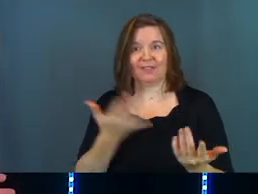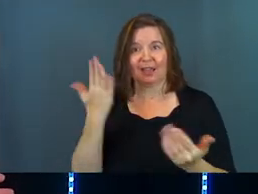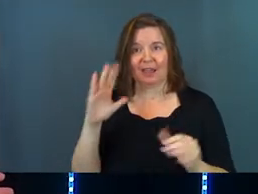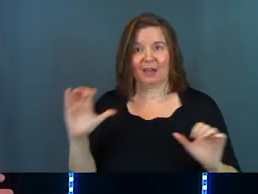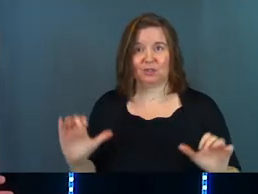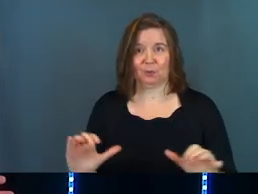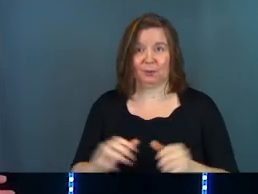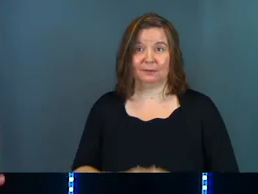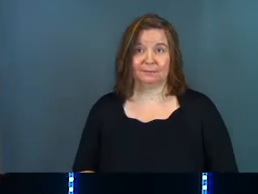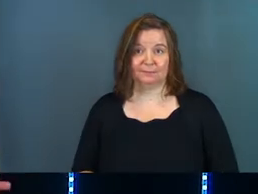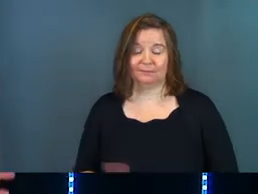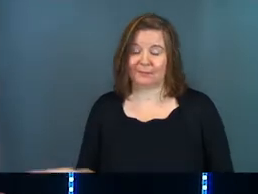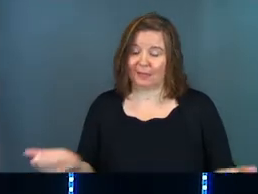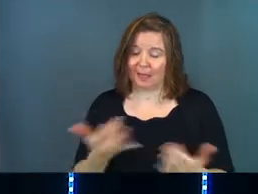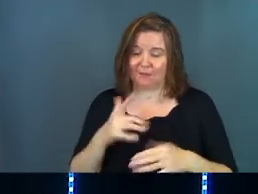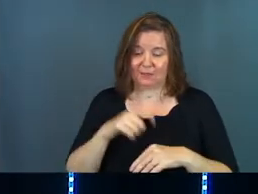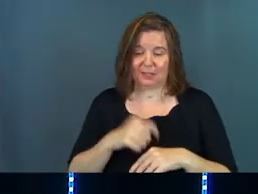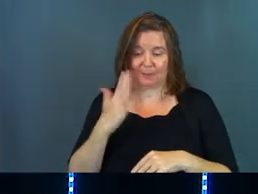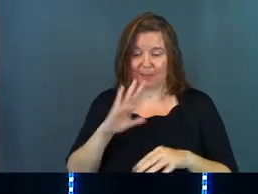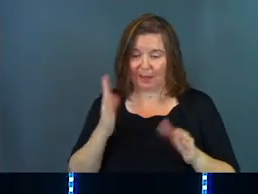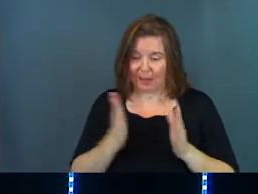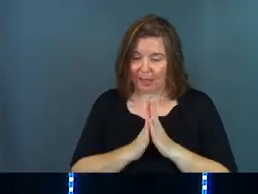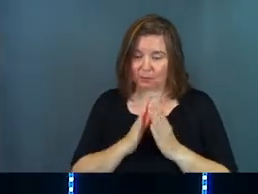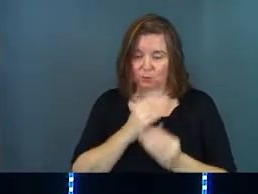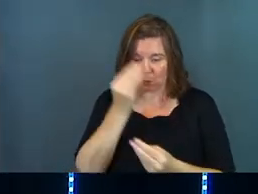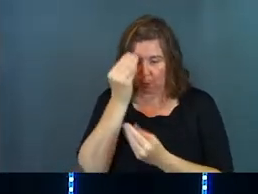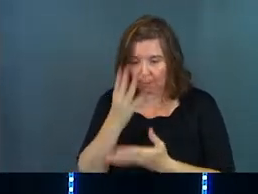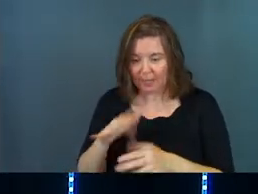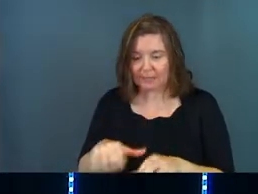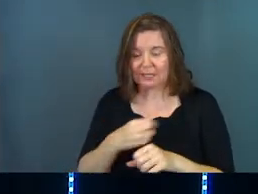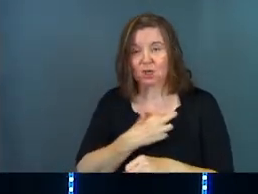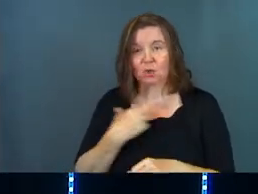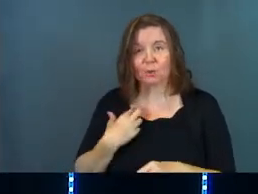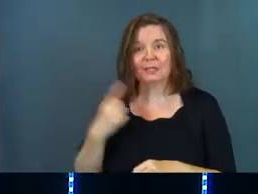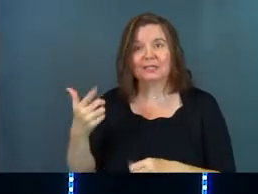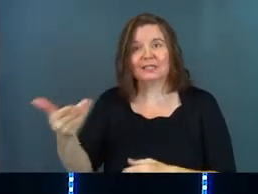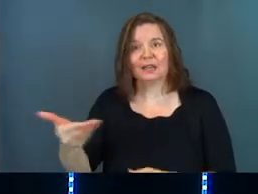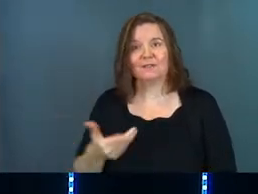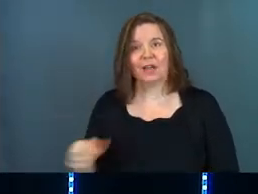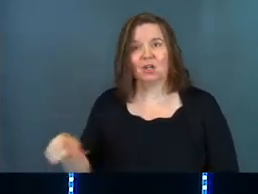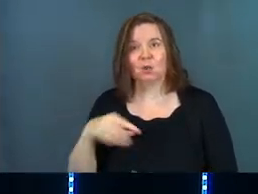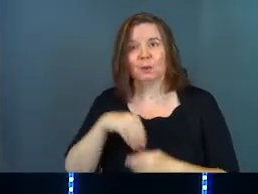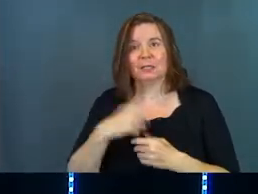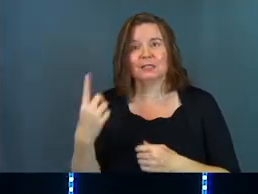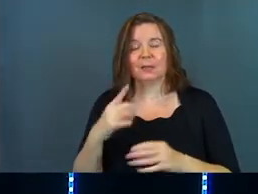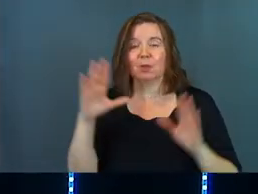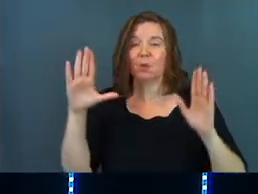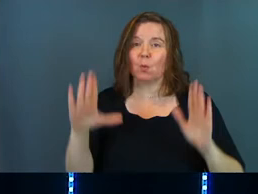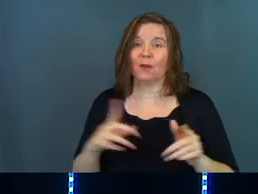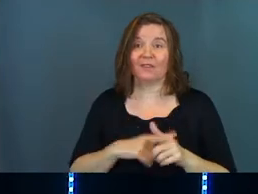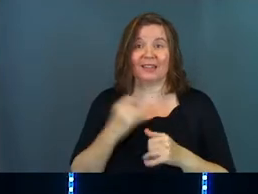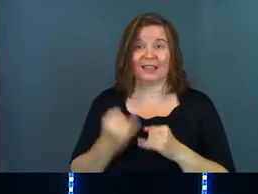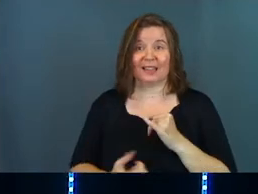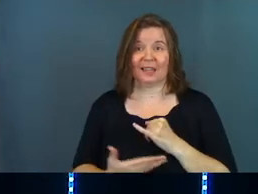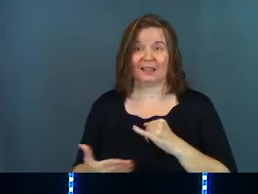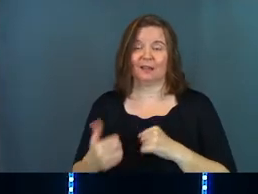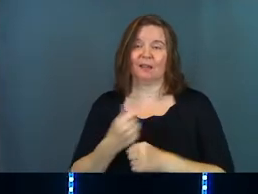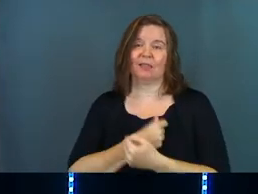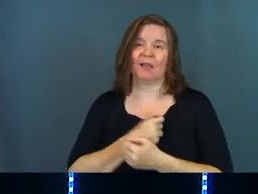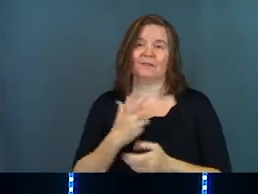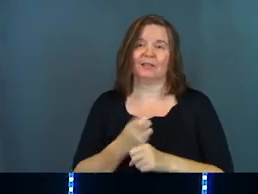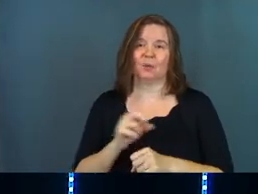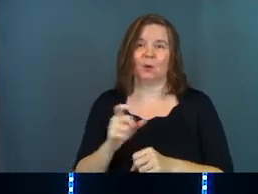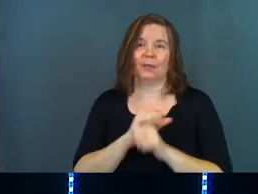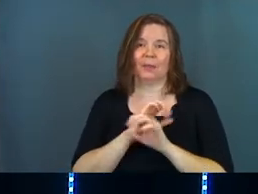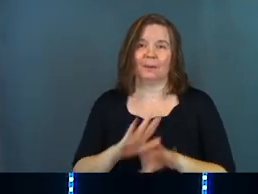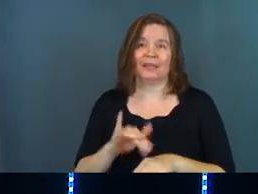that God's doing. Every time God asks you to obey and to take a risk, he's inviting you into something wonderful. then last thing, love takes